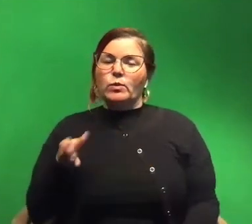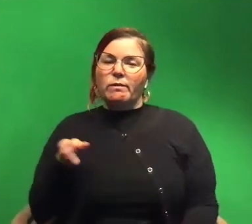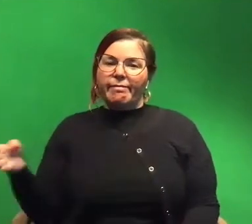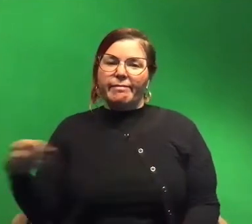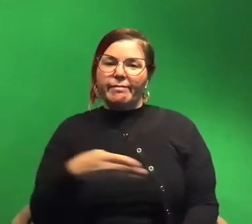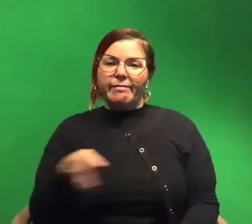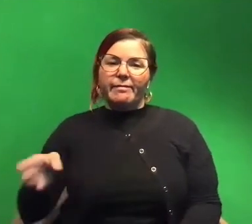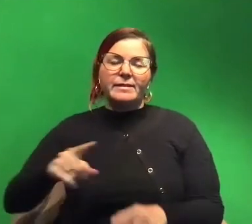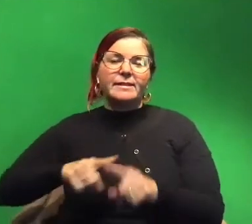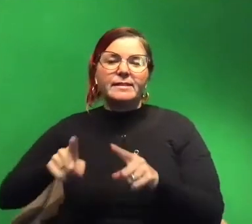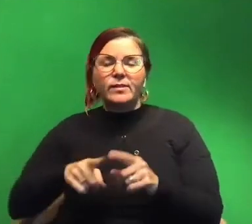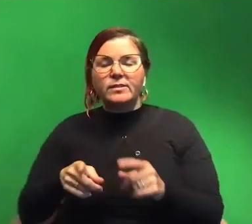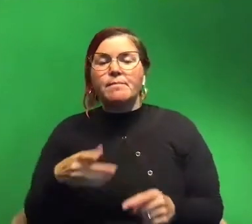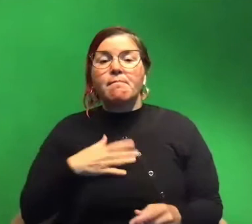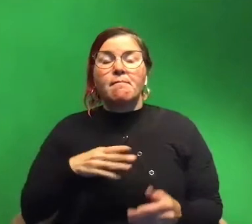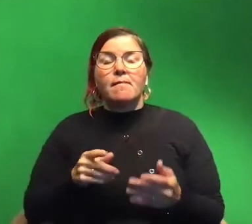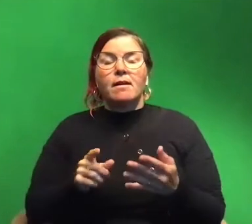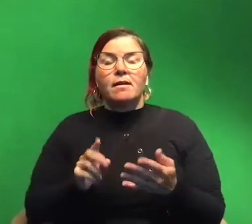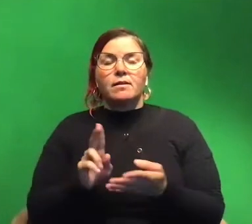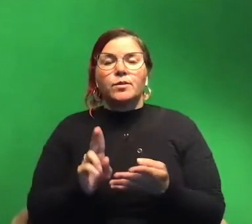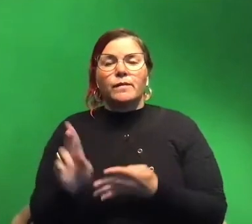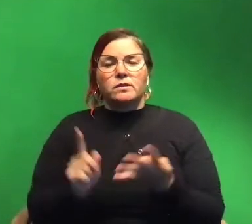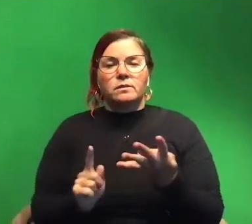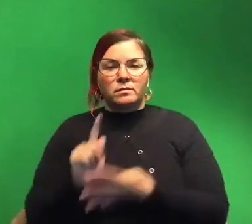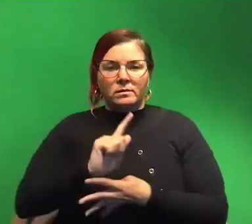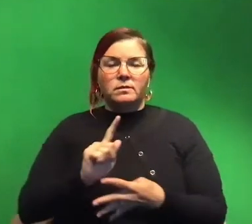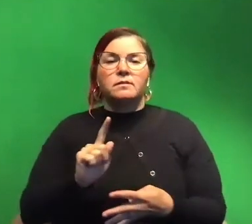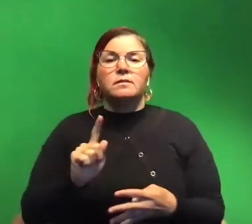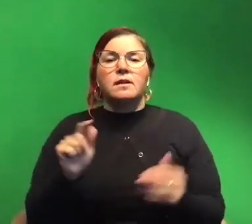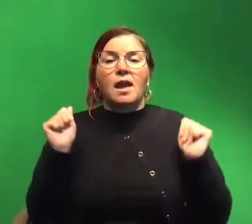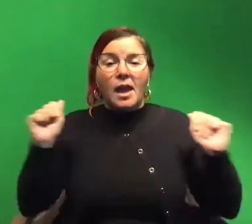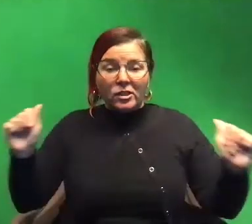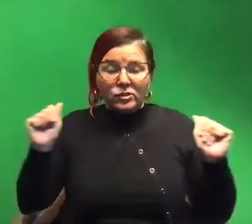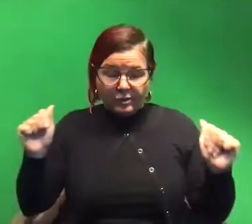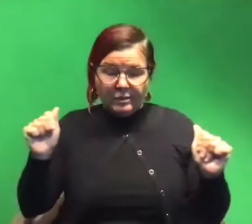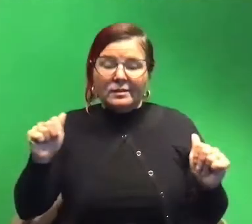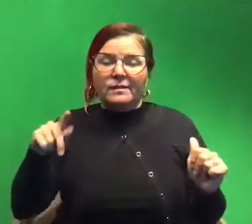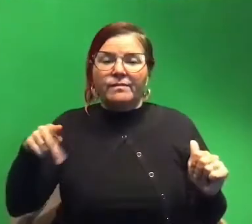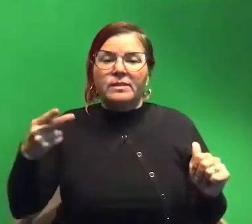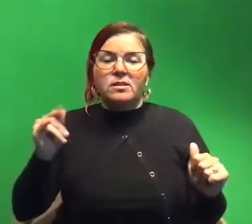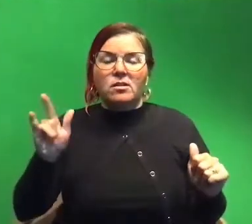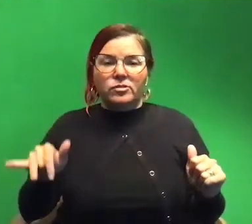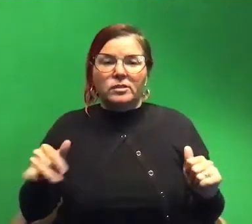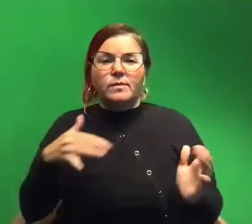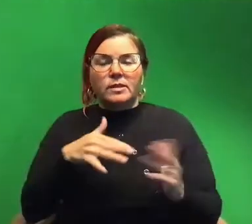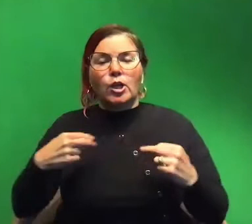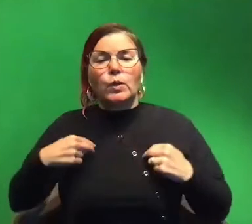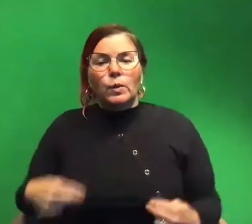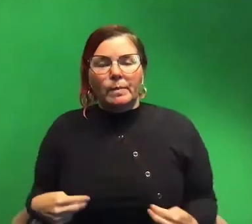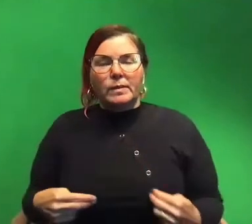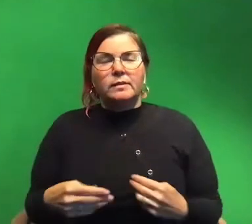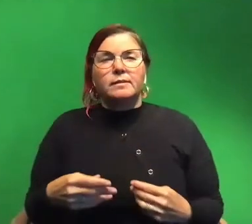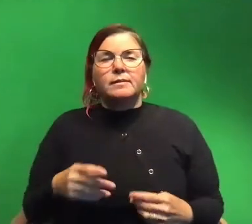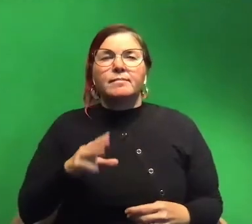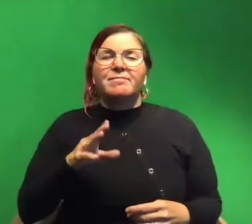Um my undergraduate degree was actually in exercise physiology and I was studying um humans although to be honest